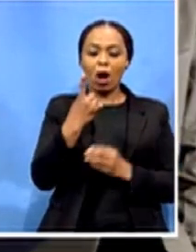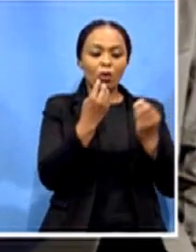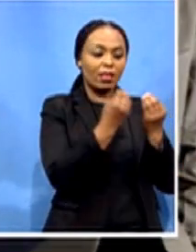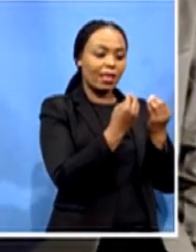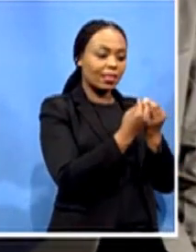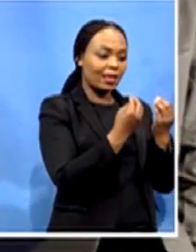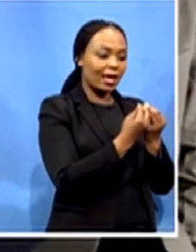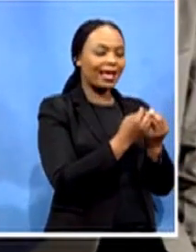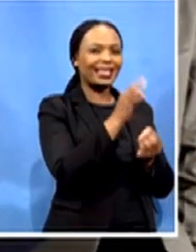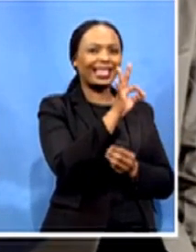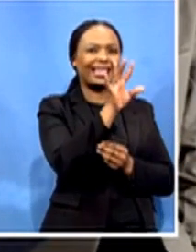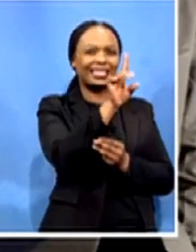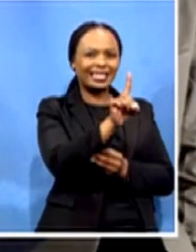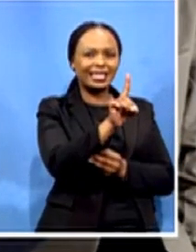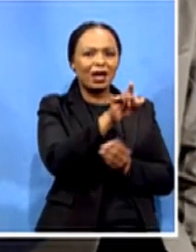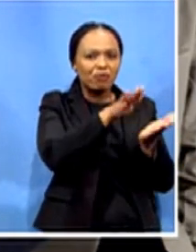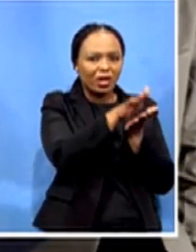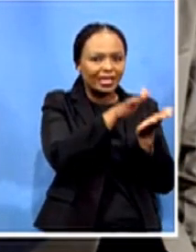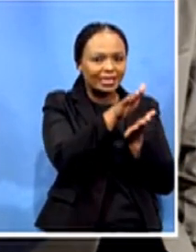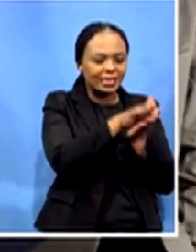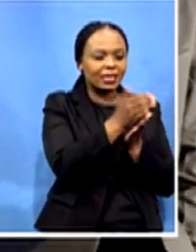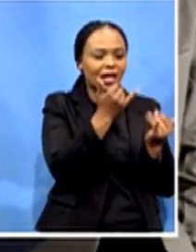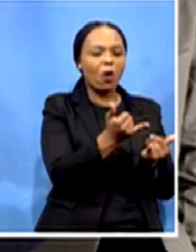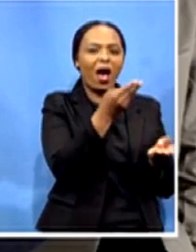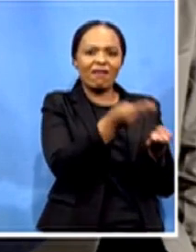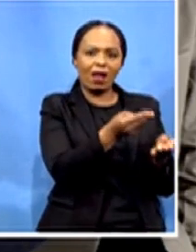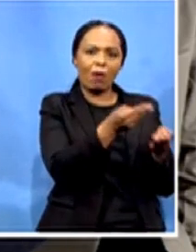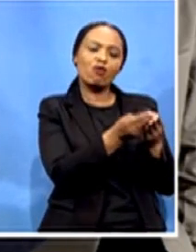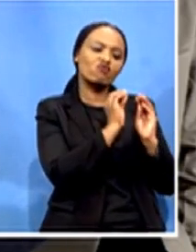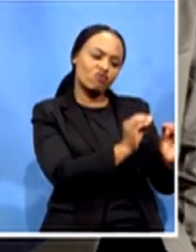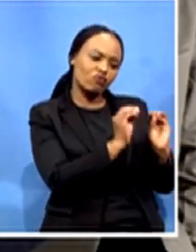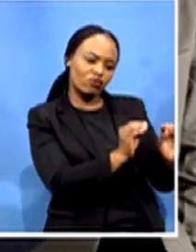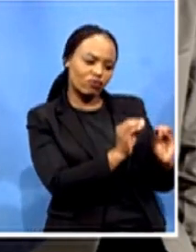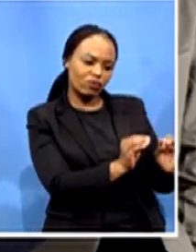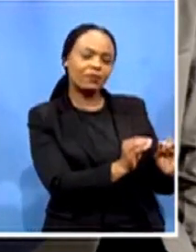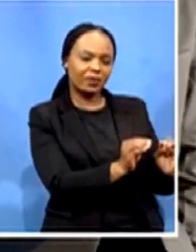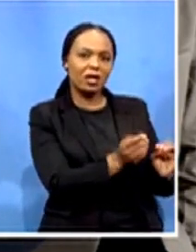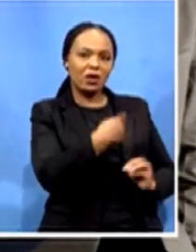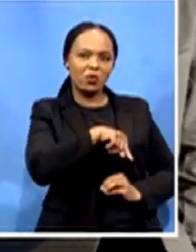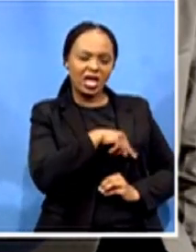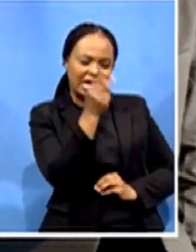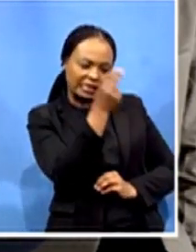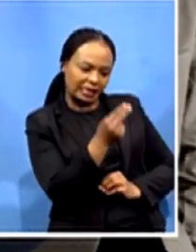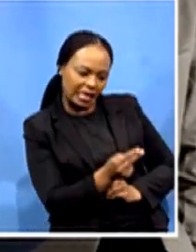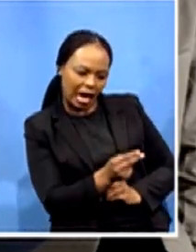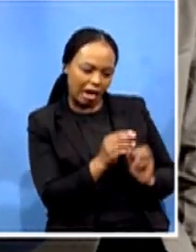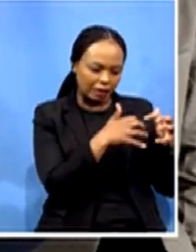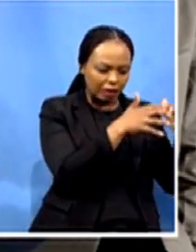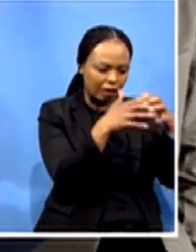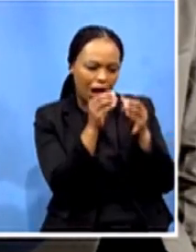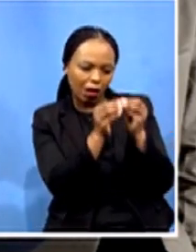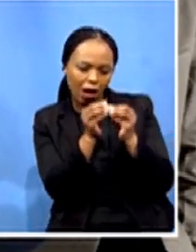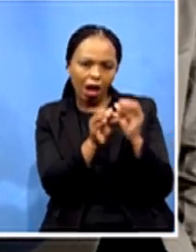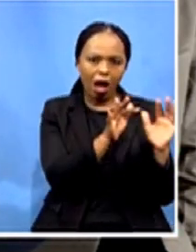and uh if you just have a 3d printer what we've done with the design is that um we have open sourced the files so if